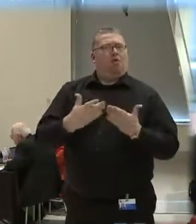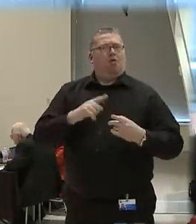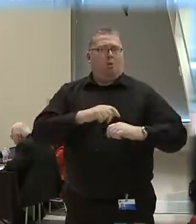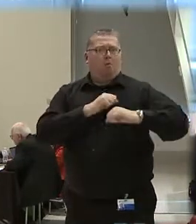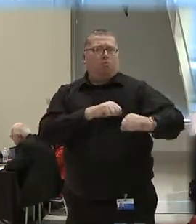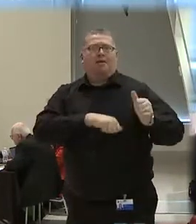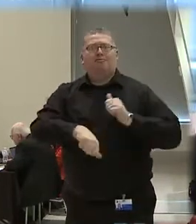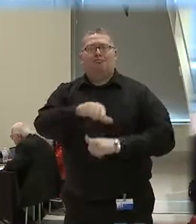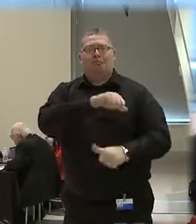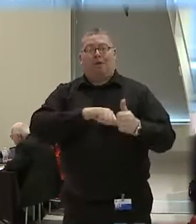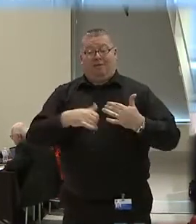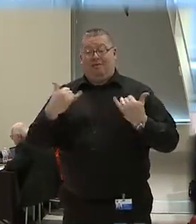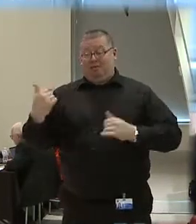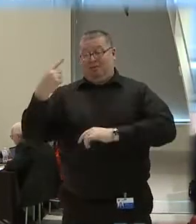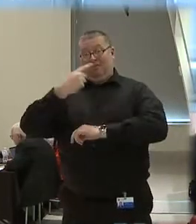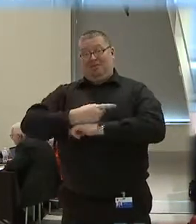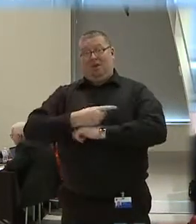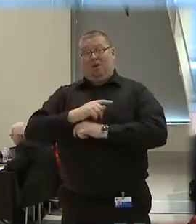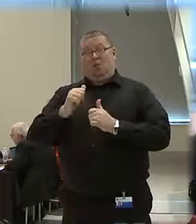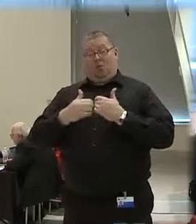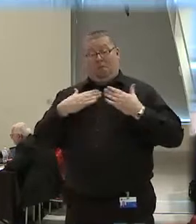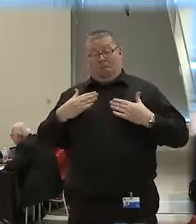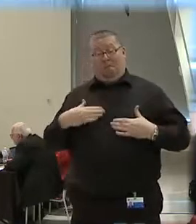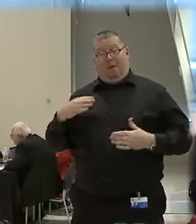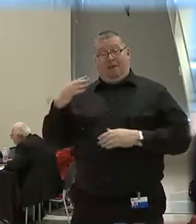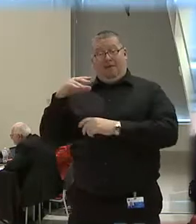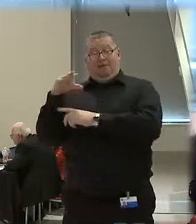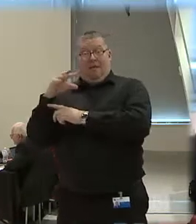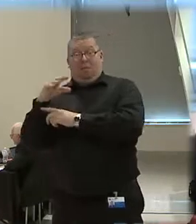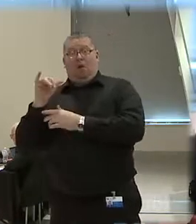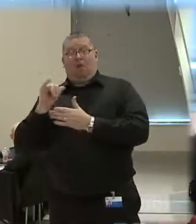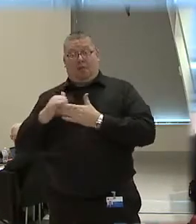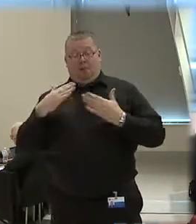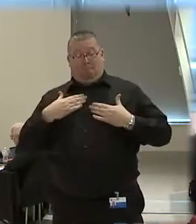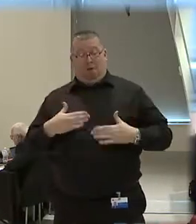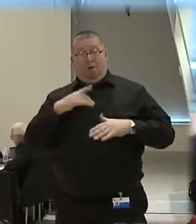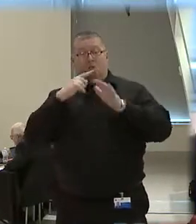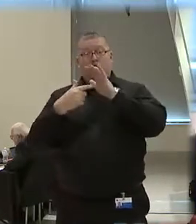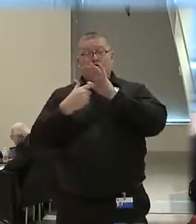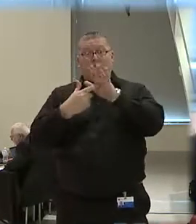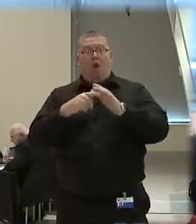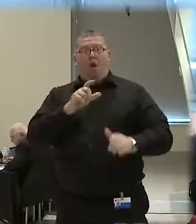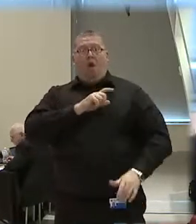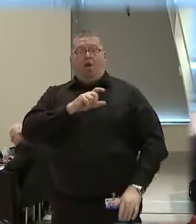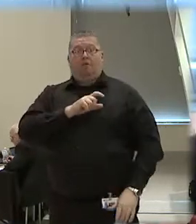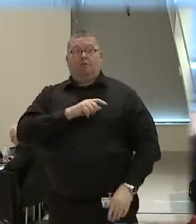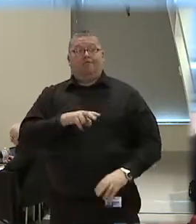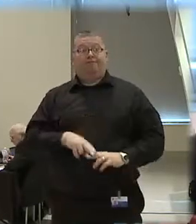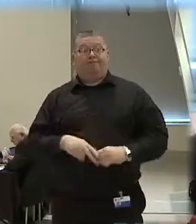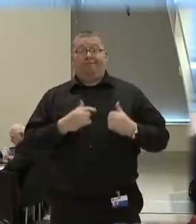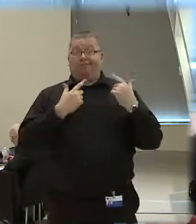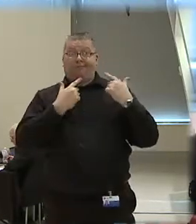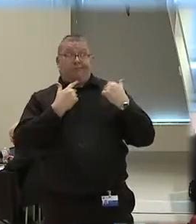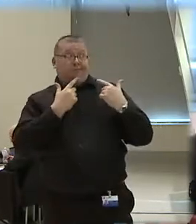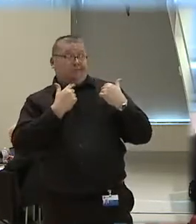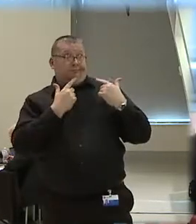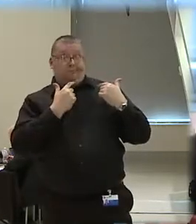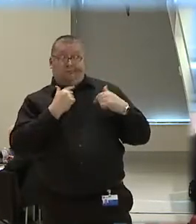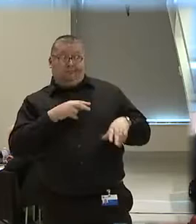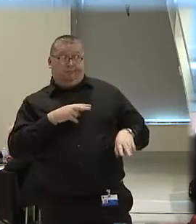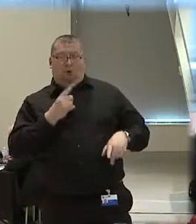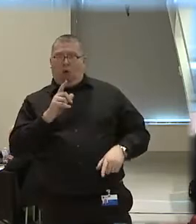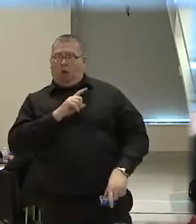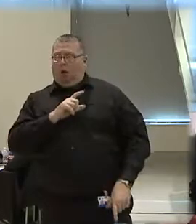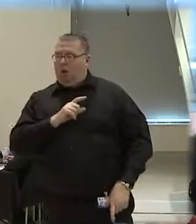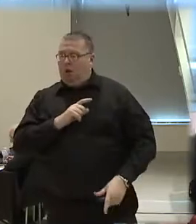each other. And in a day and age when there's body cameras, and these cameras are going to show a bunch of officers standing around while one officer is